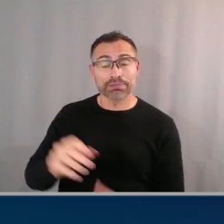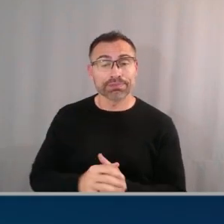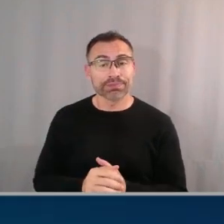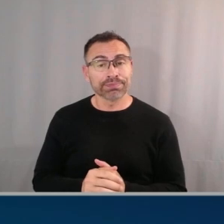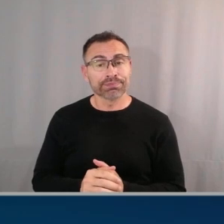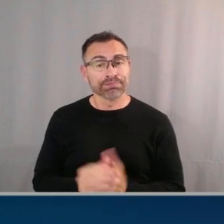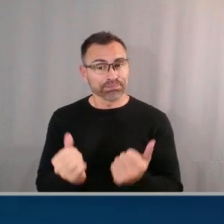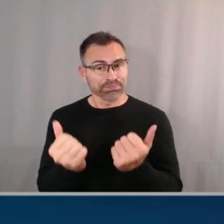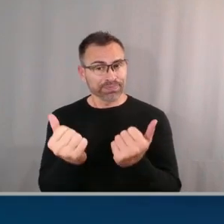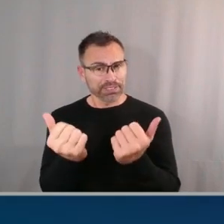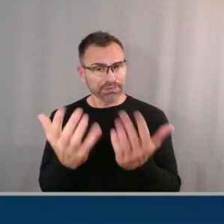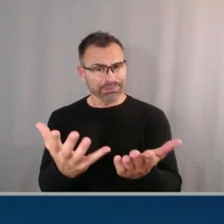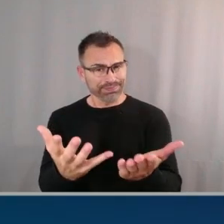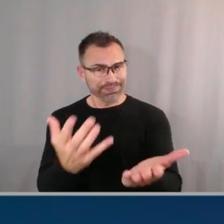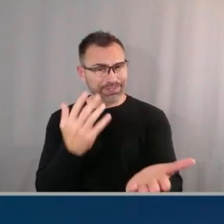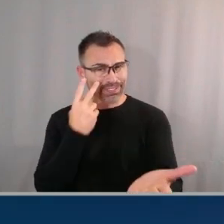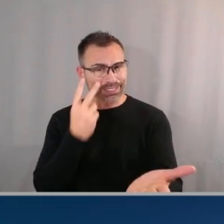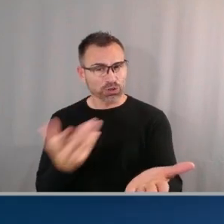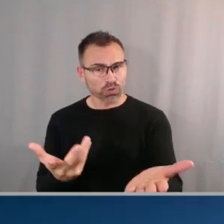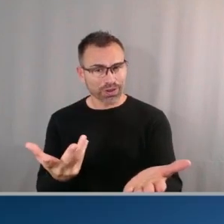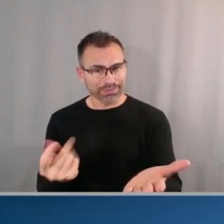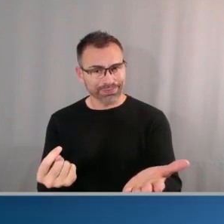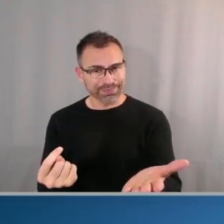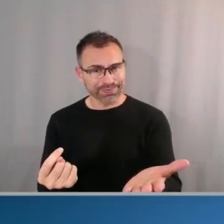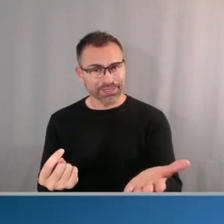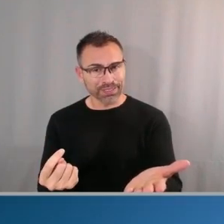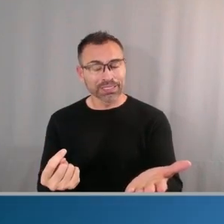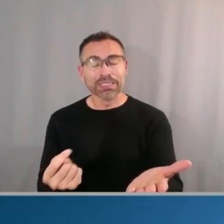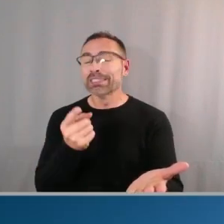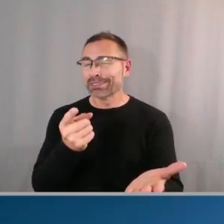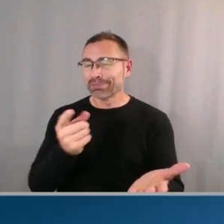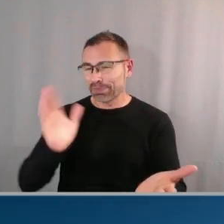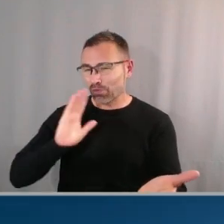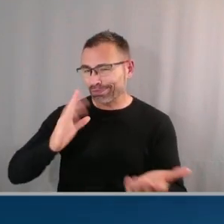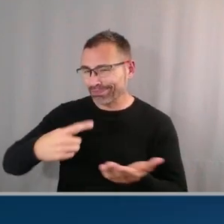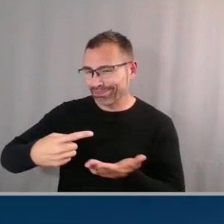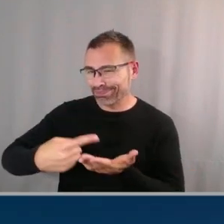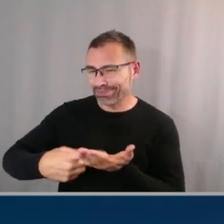is what I was referring to which is